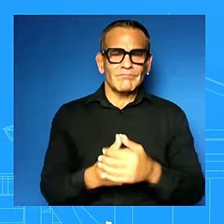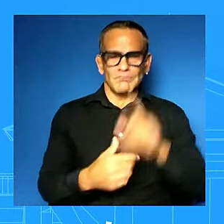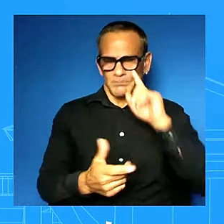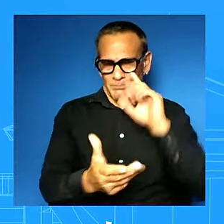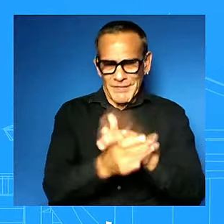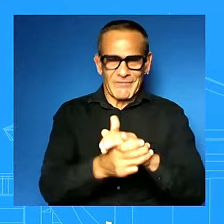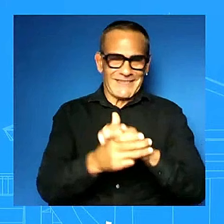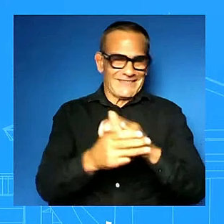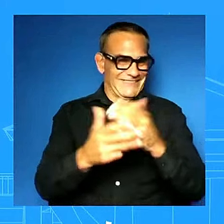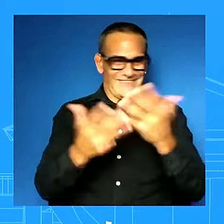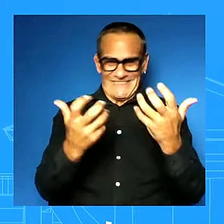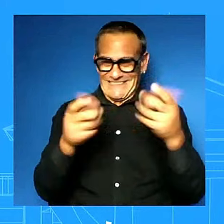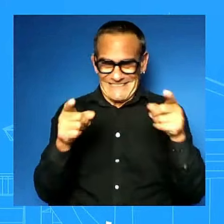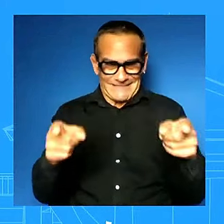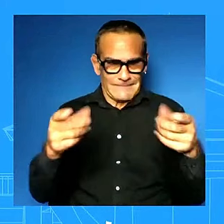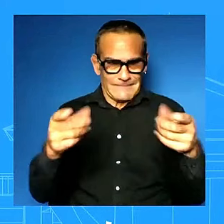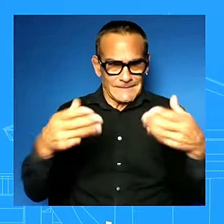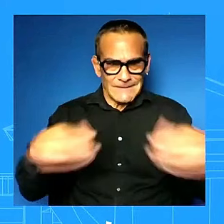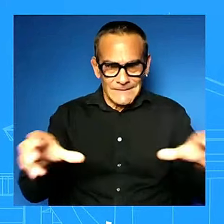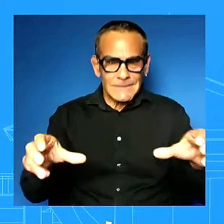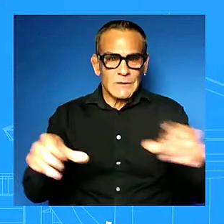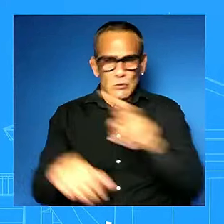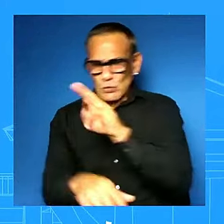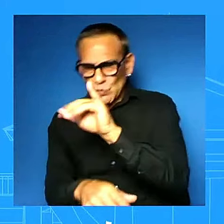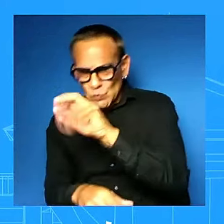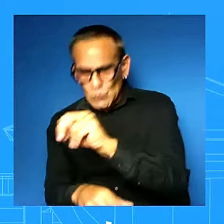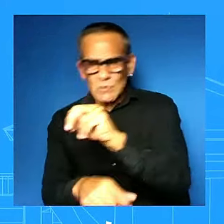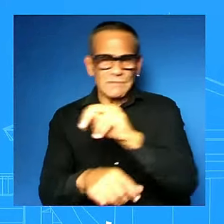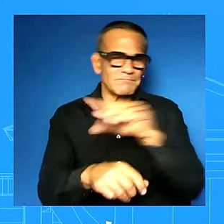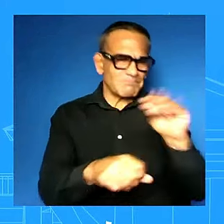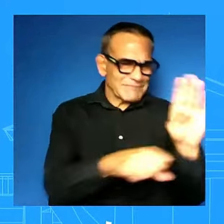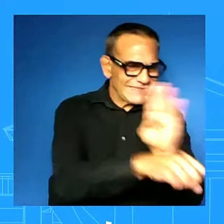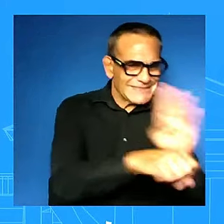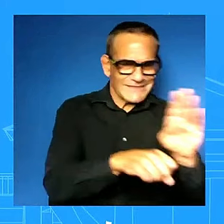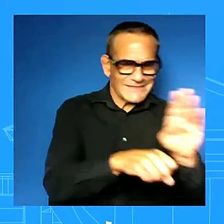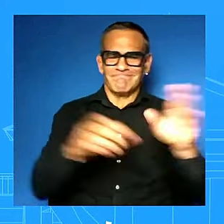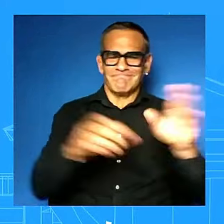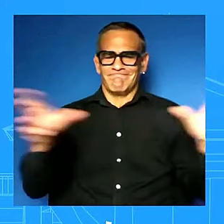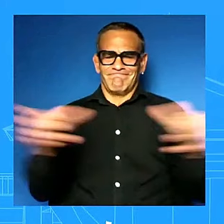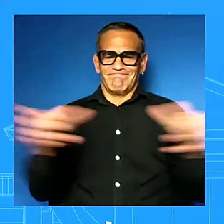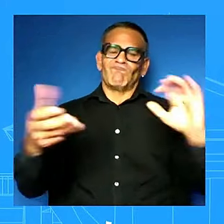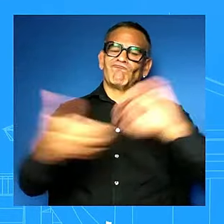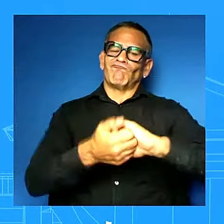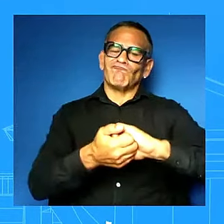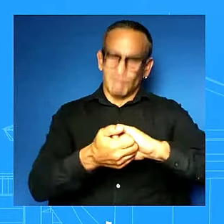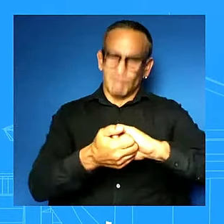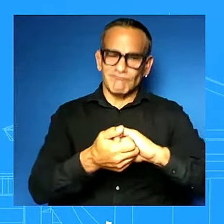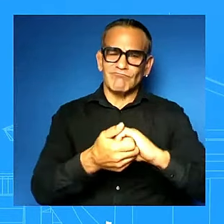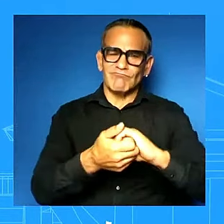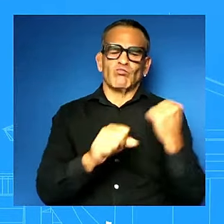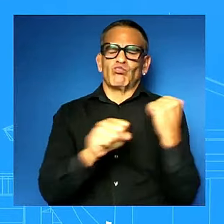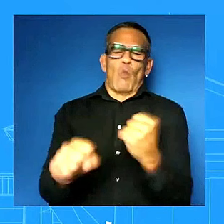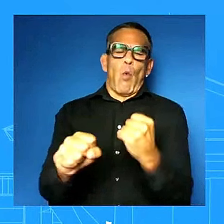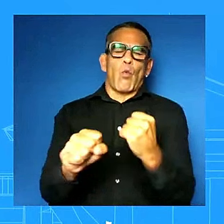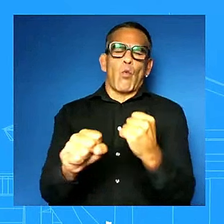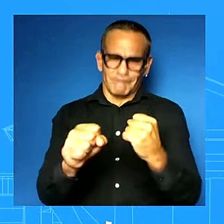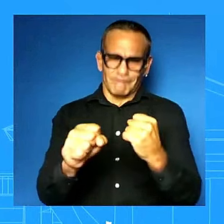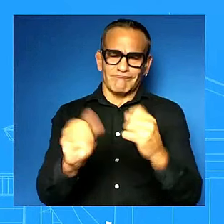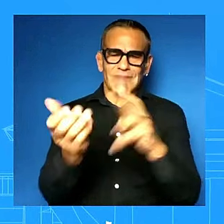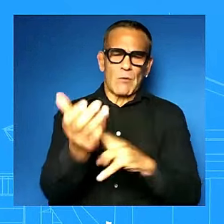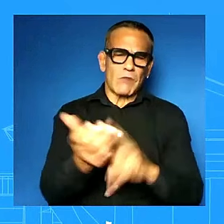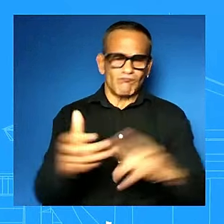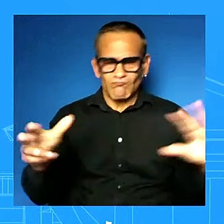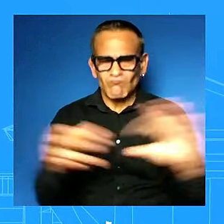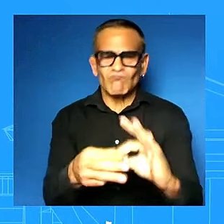to negotiate in that way in good faith and reaching a strong contract and so we've said this many times